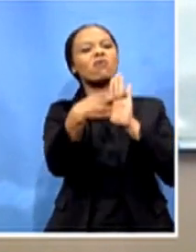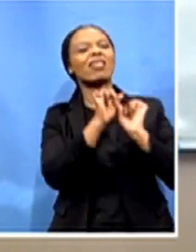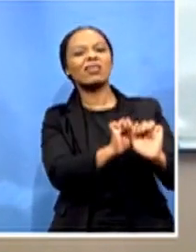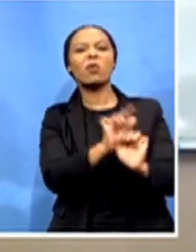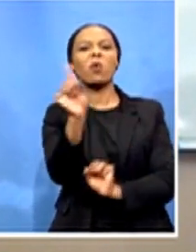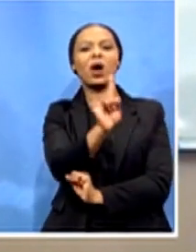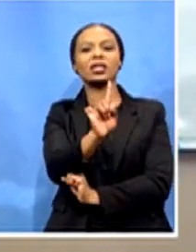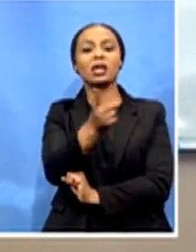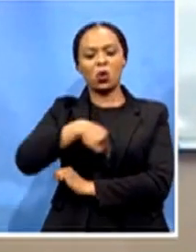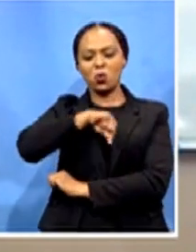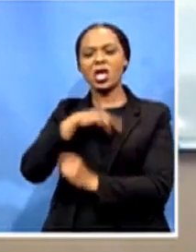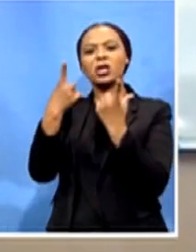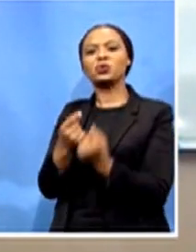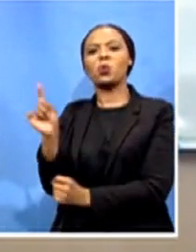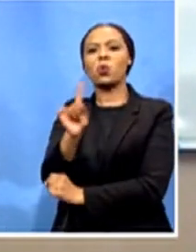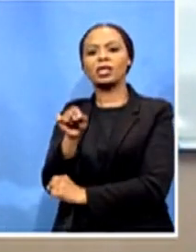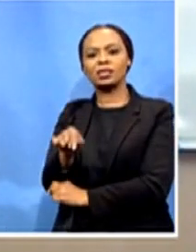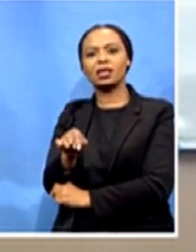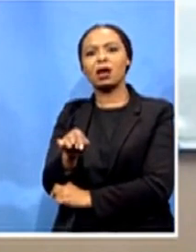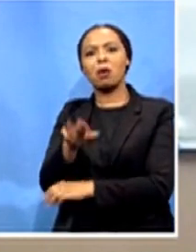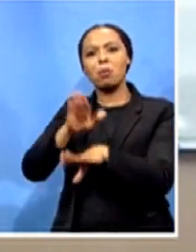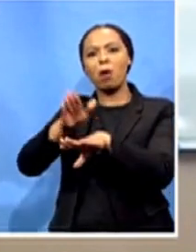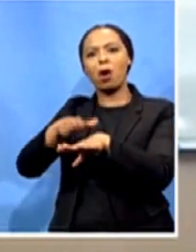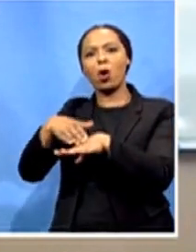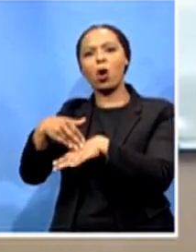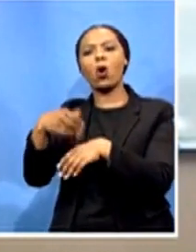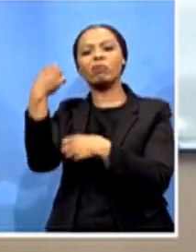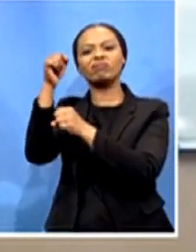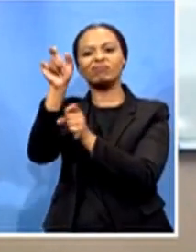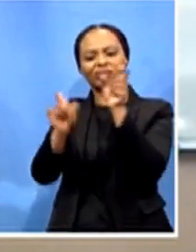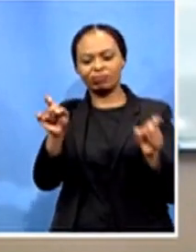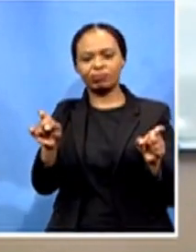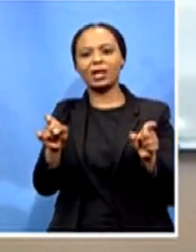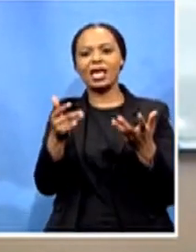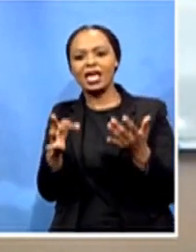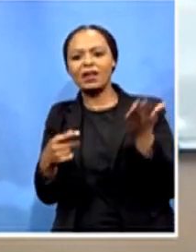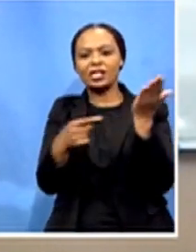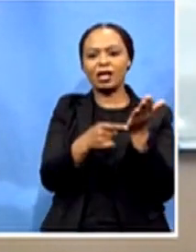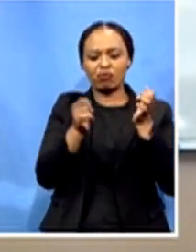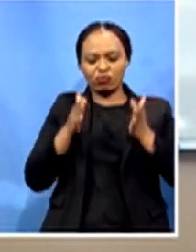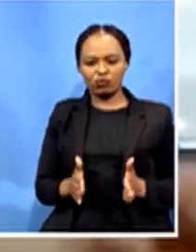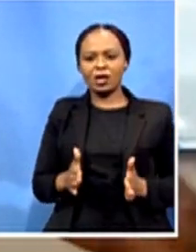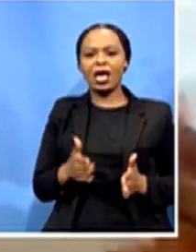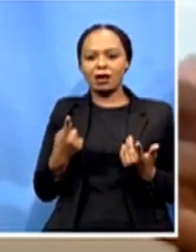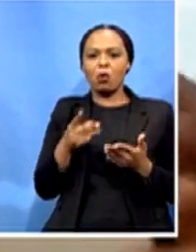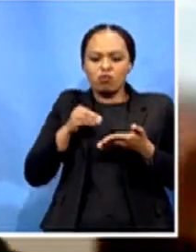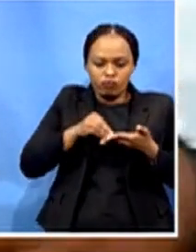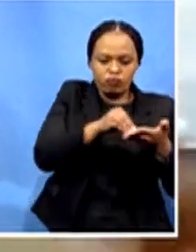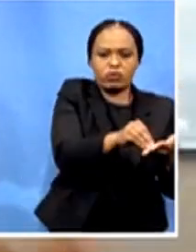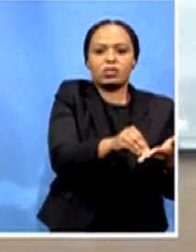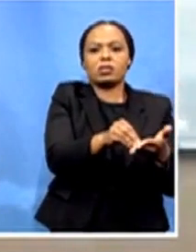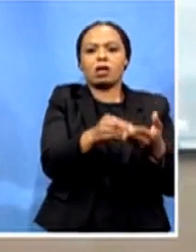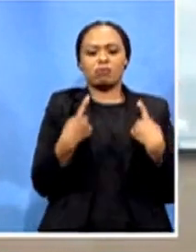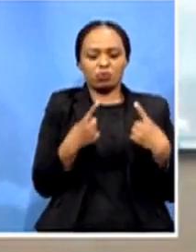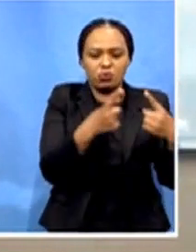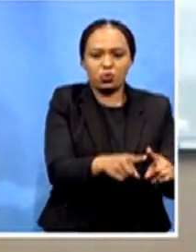uh clinicians to make sure that whatever it is that you do it also complies with uh the regulations that might be in this in